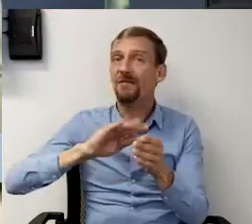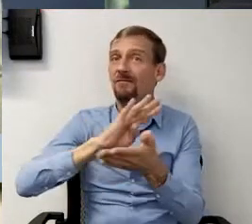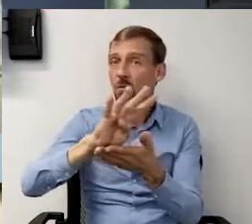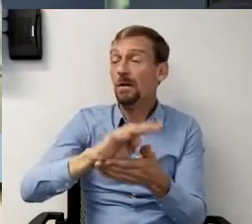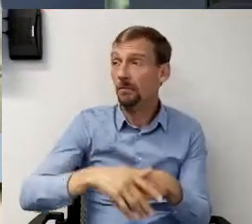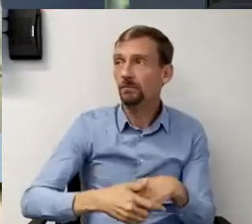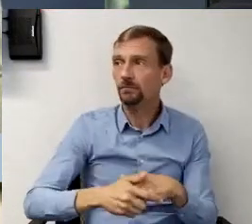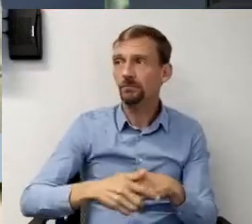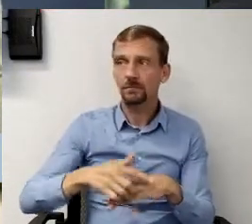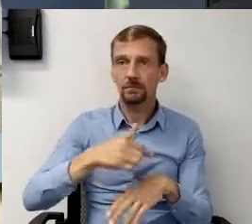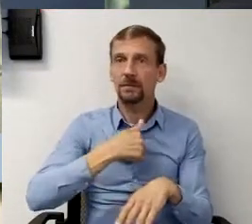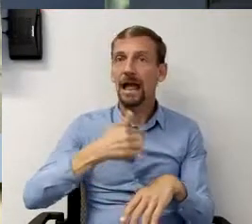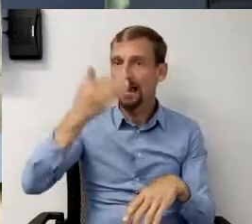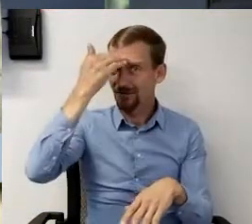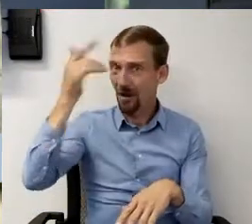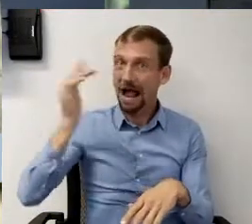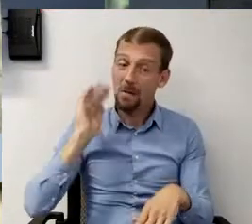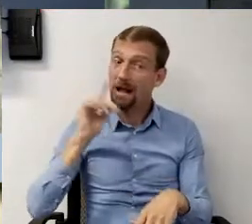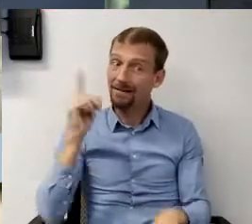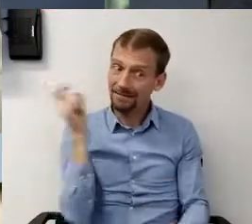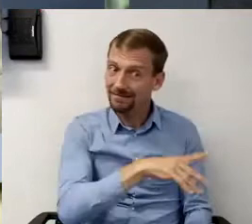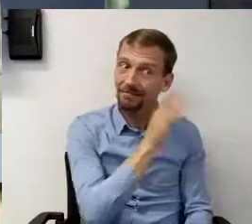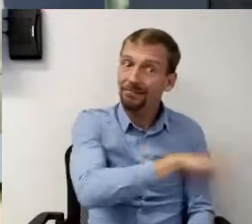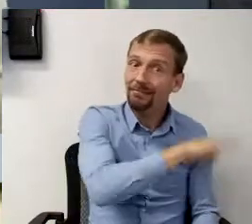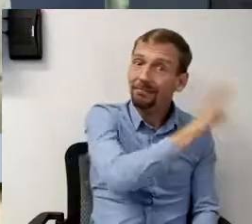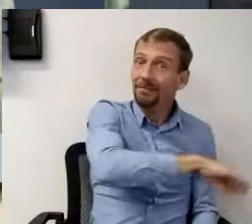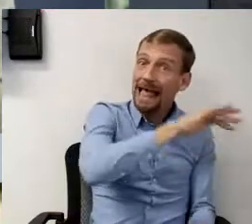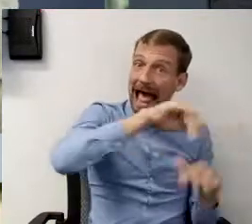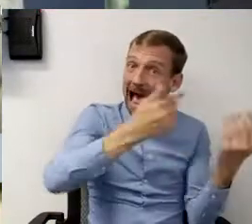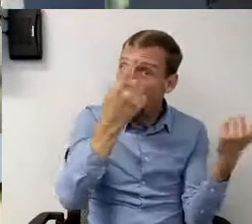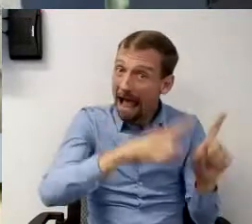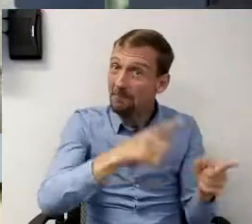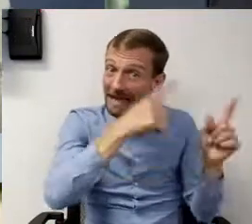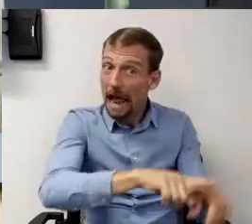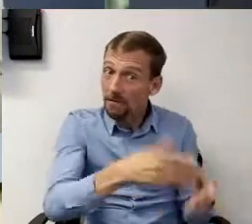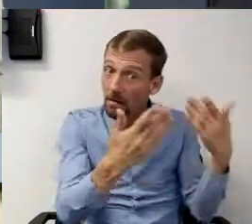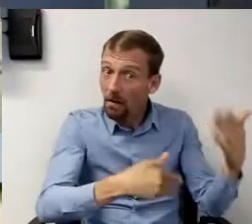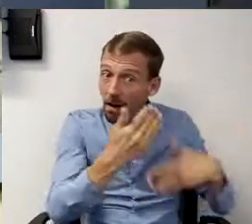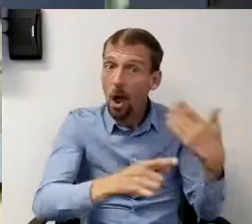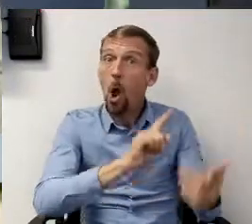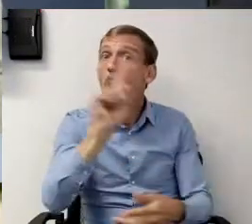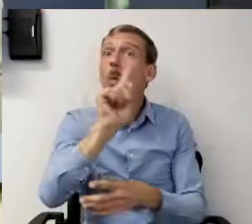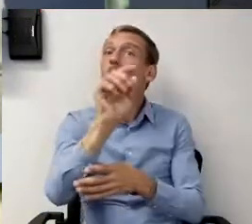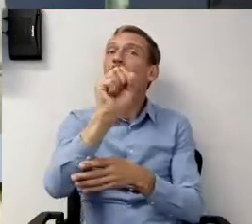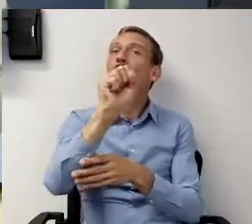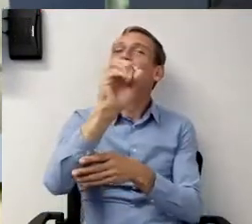I'm gonna be asking you about that every week now. How's that platform? How's that platform? Where's Sophia and Keidel? Right.